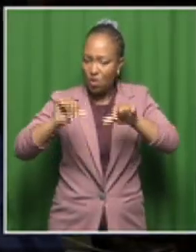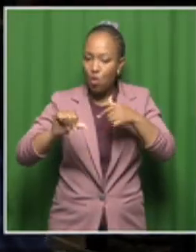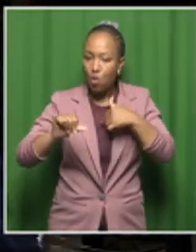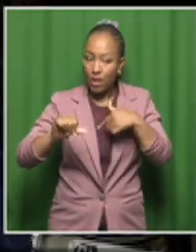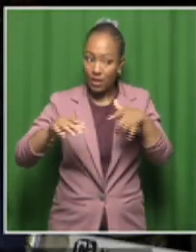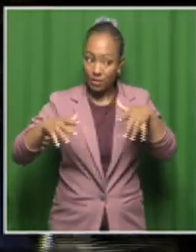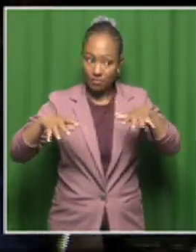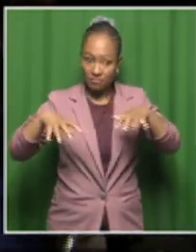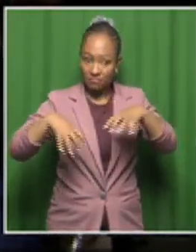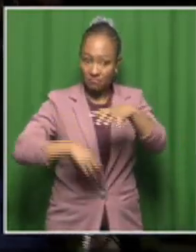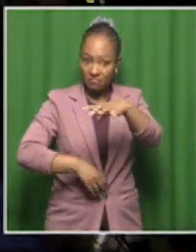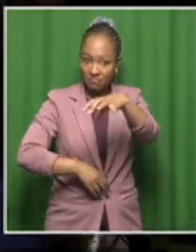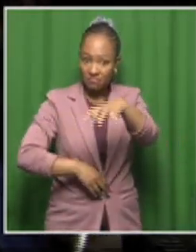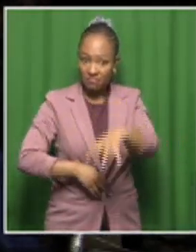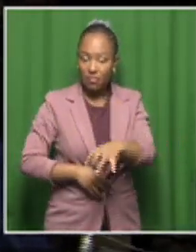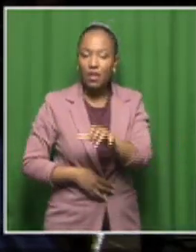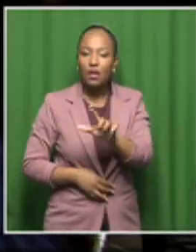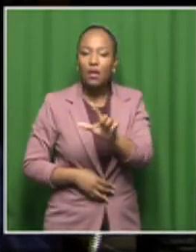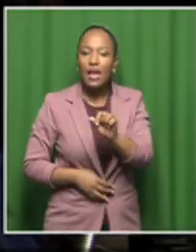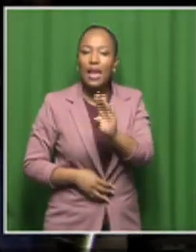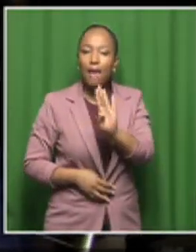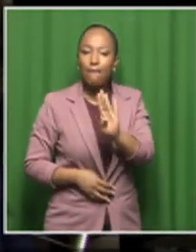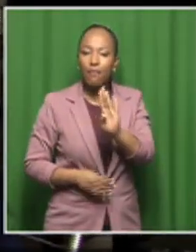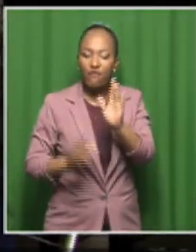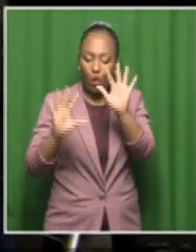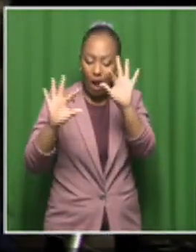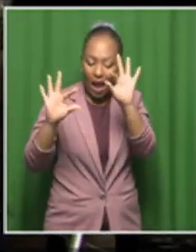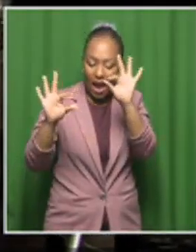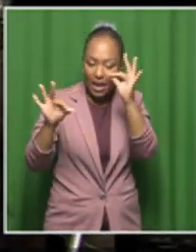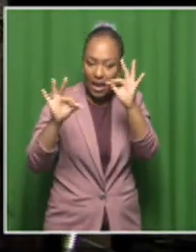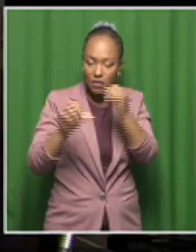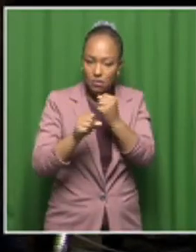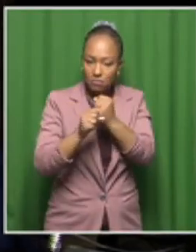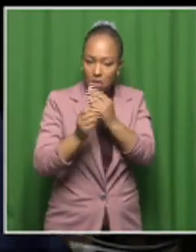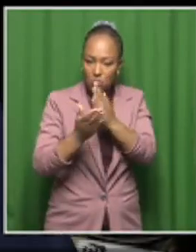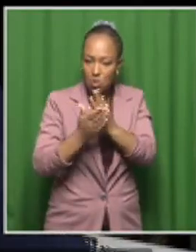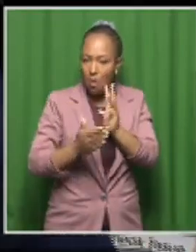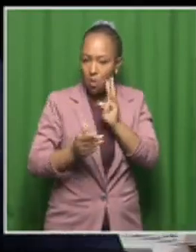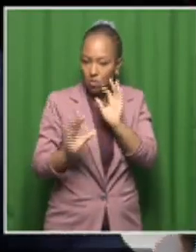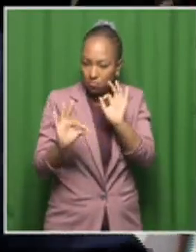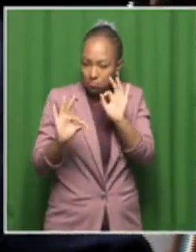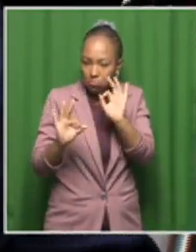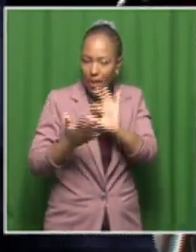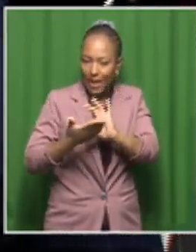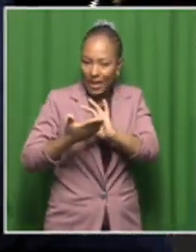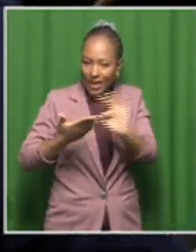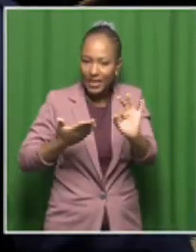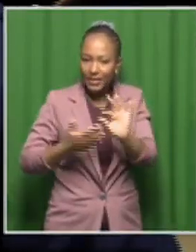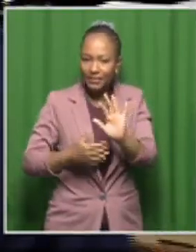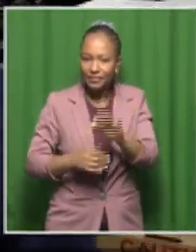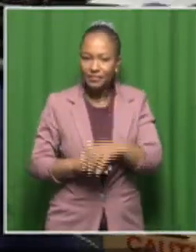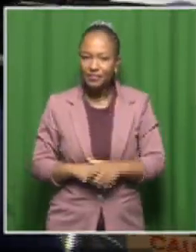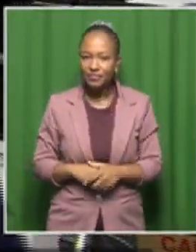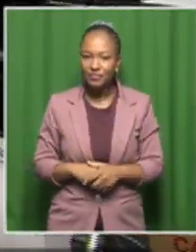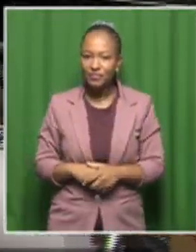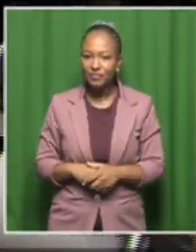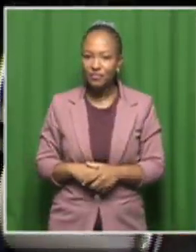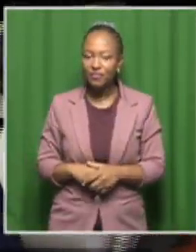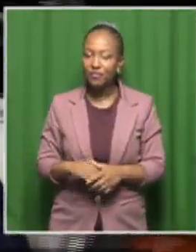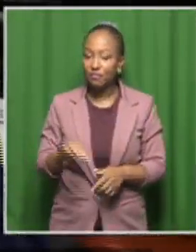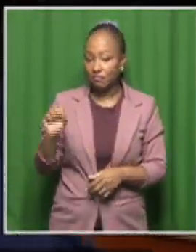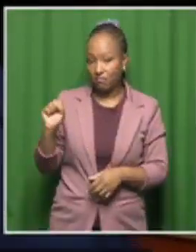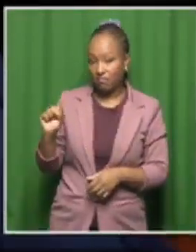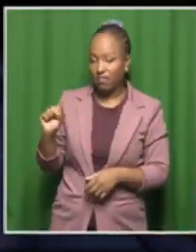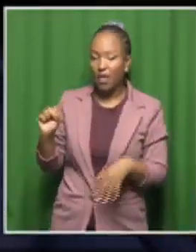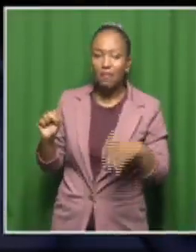actually do those analysis. All right. I'm going to park you for the time being, because I quickly just want to move around here as